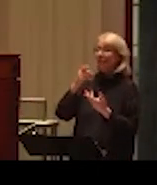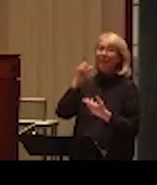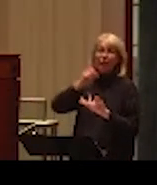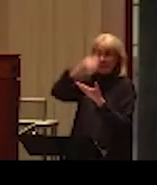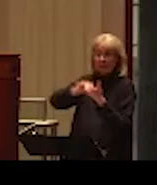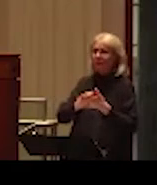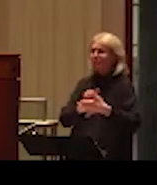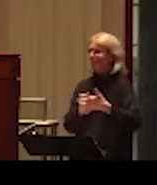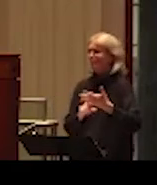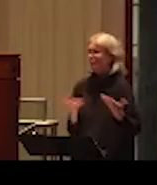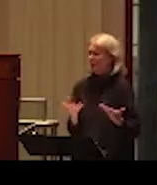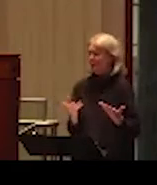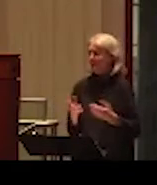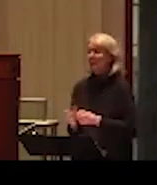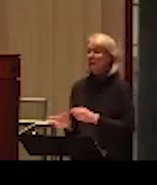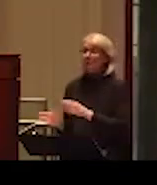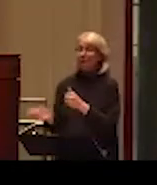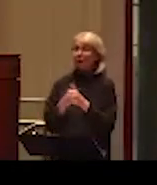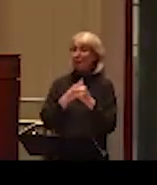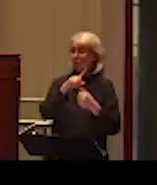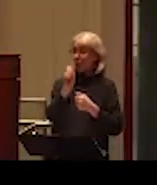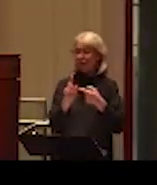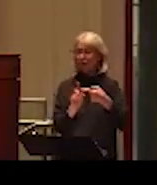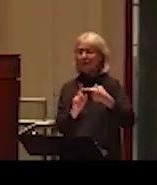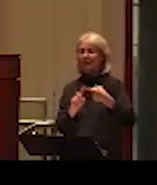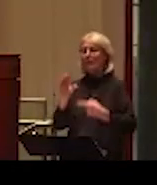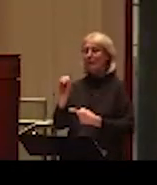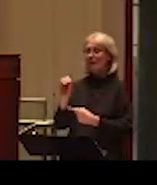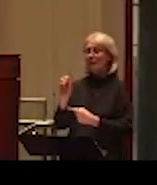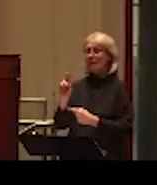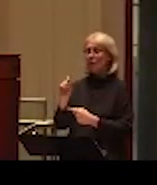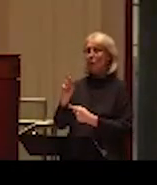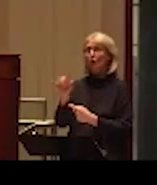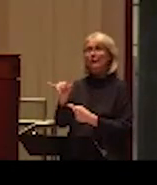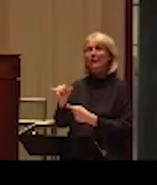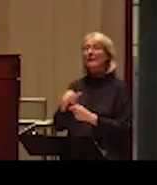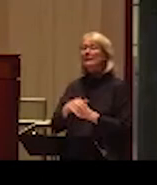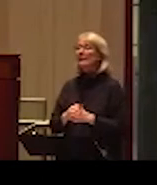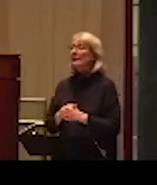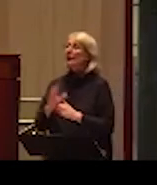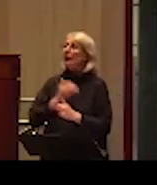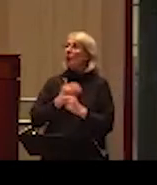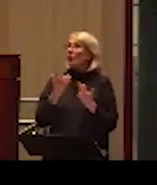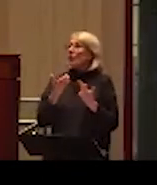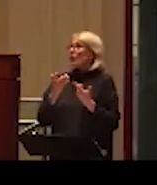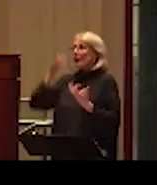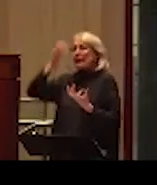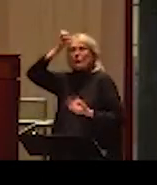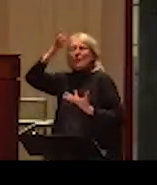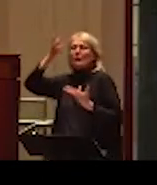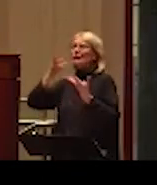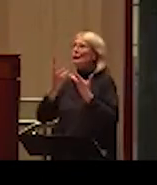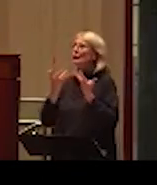think about them, would be the prevalent framework. Something that we, the prevalent